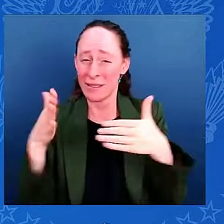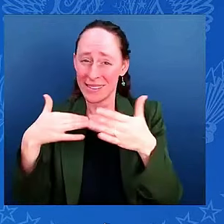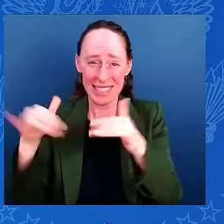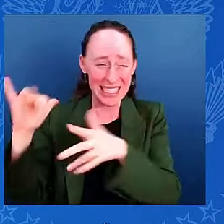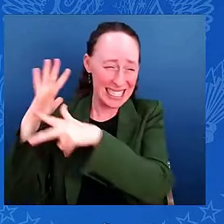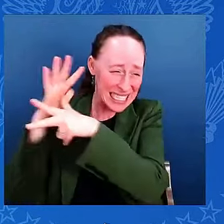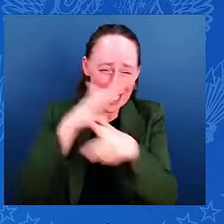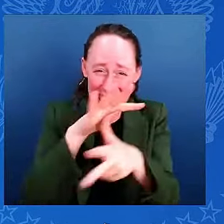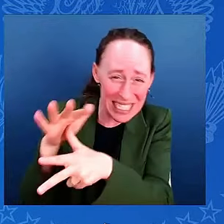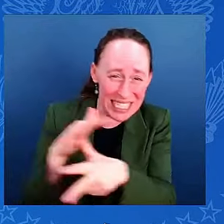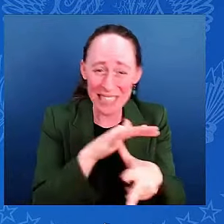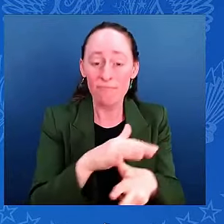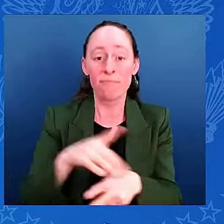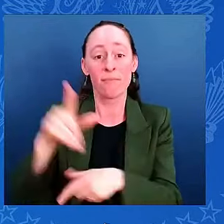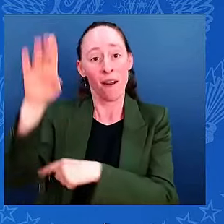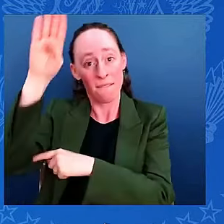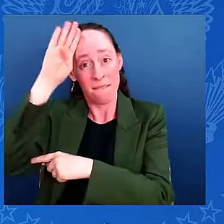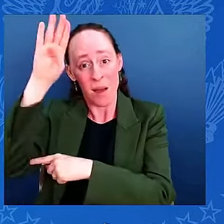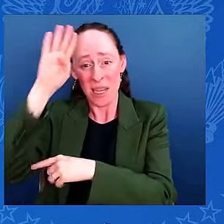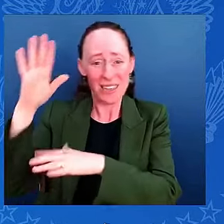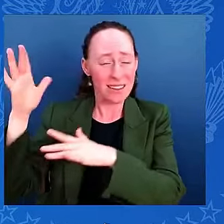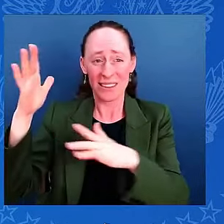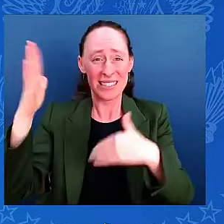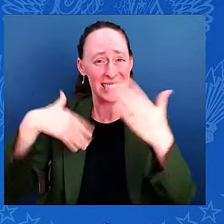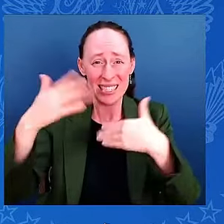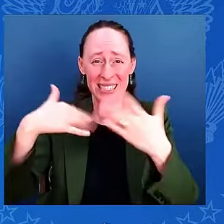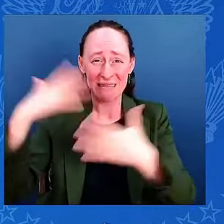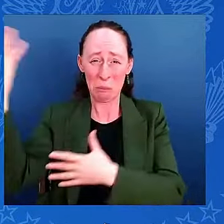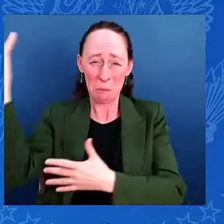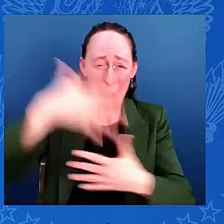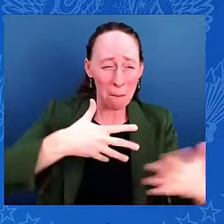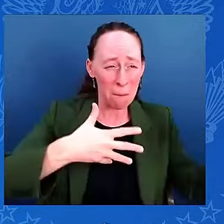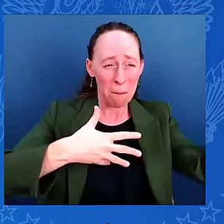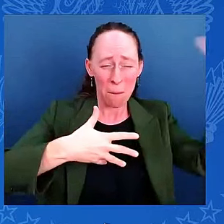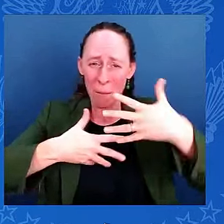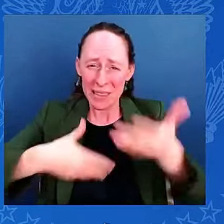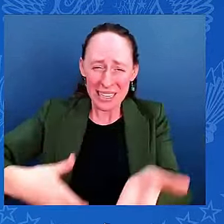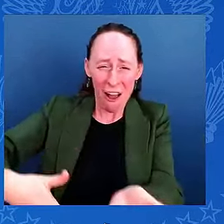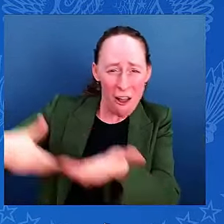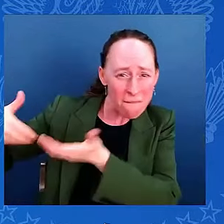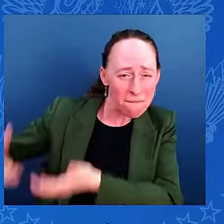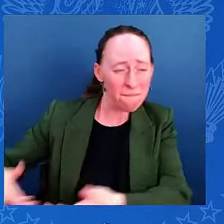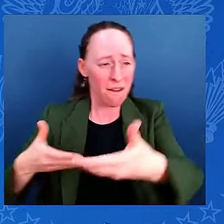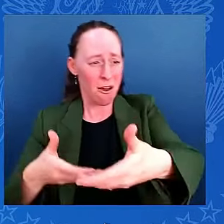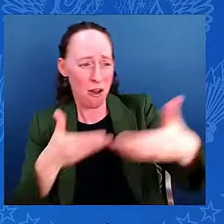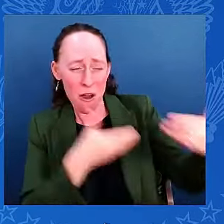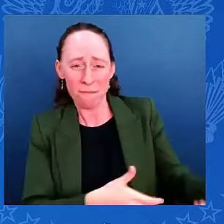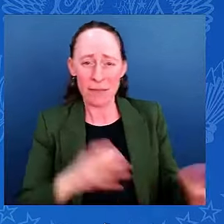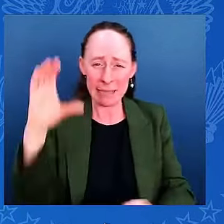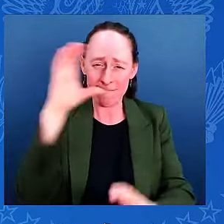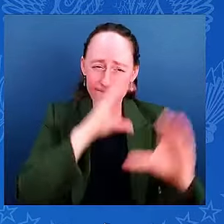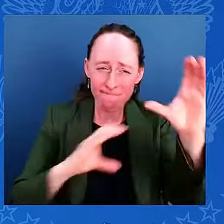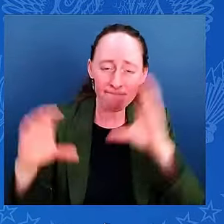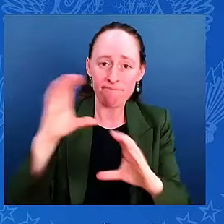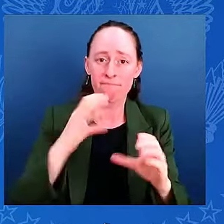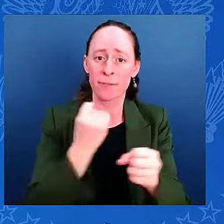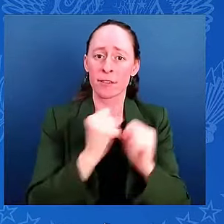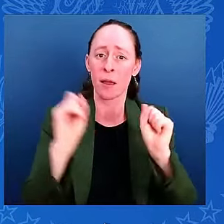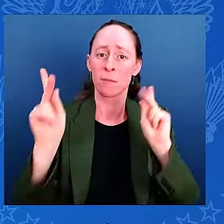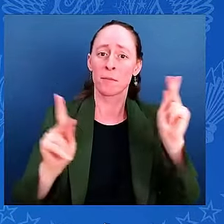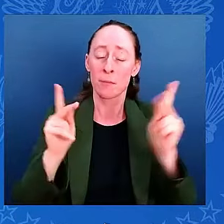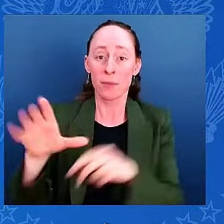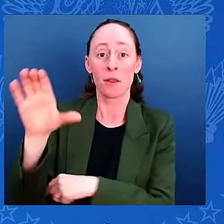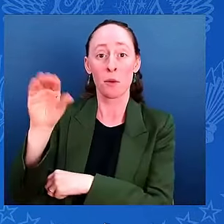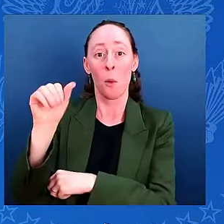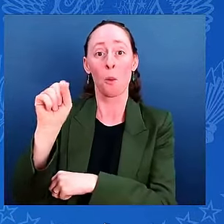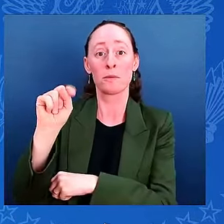if there are survivors, any survivors under the debris, risking their lives, Coast Guard teams repelling from helicopters to rescue people